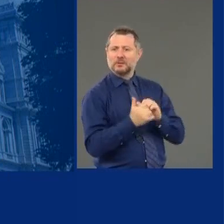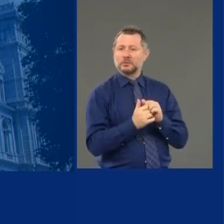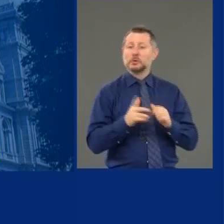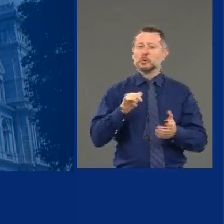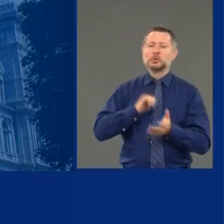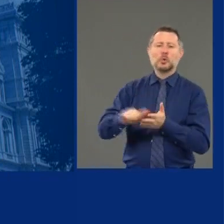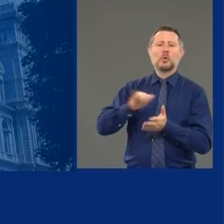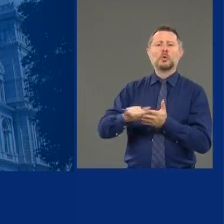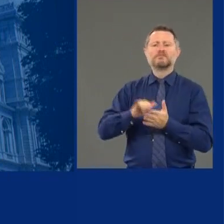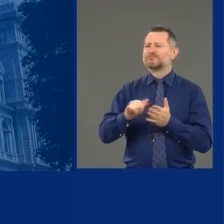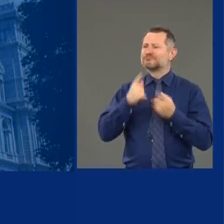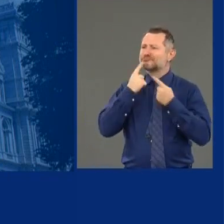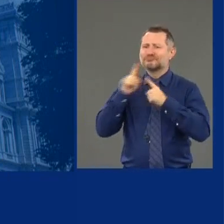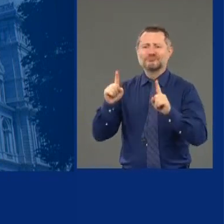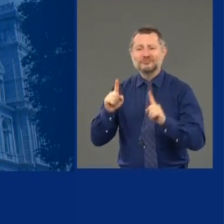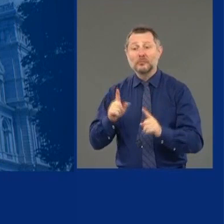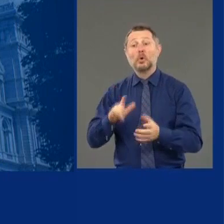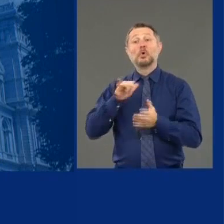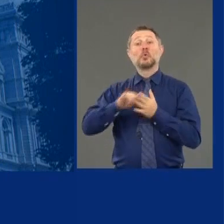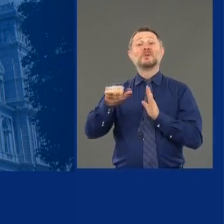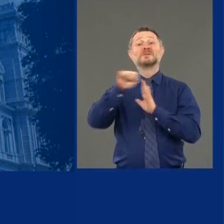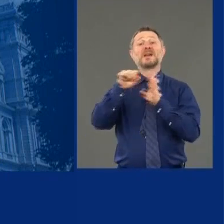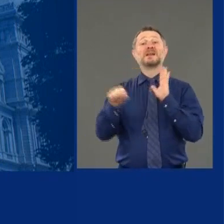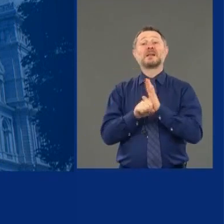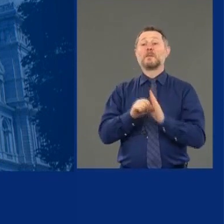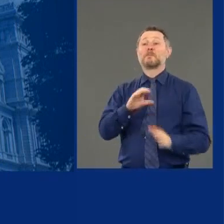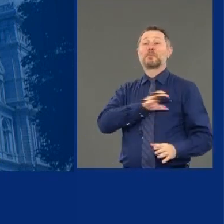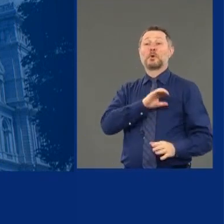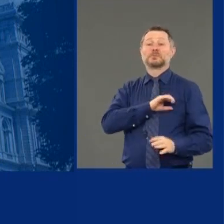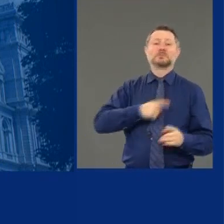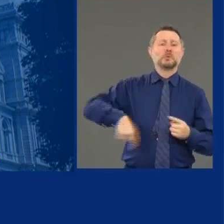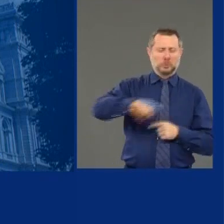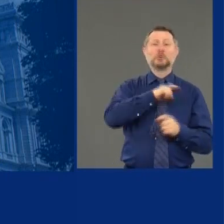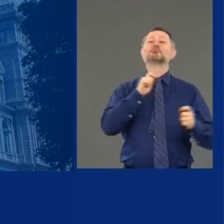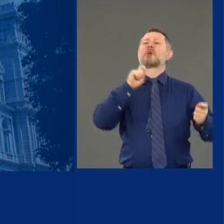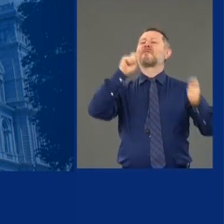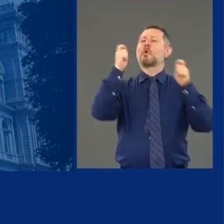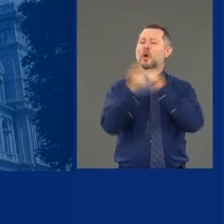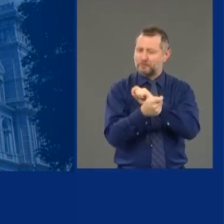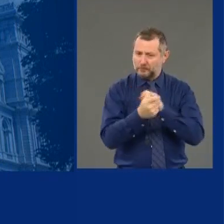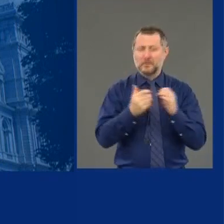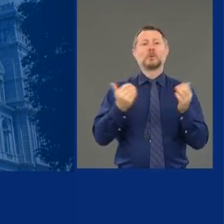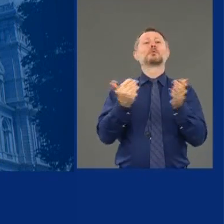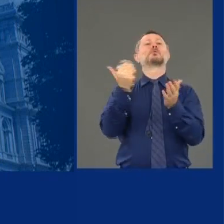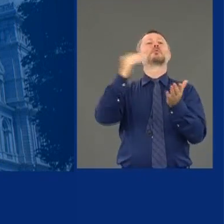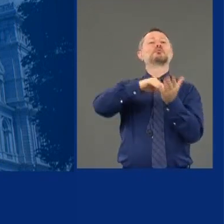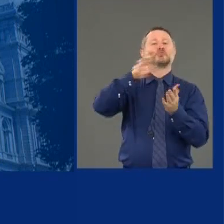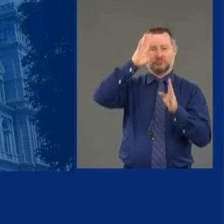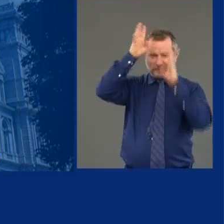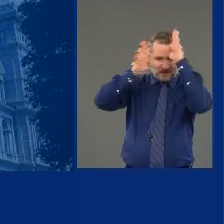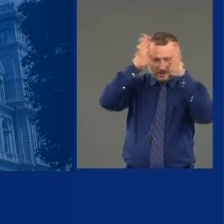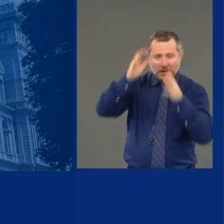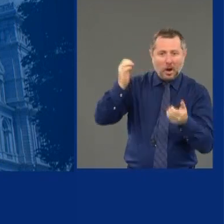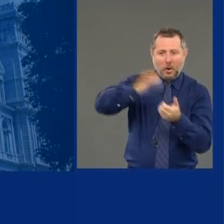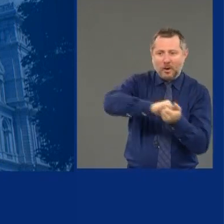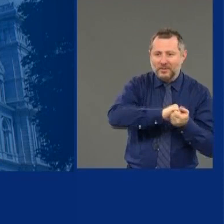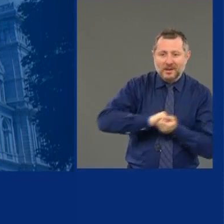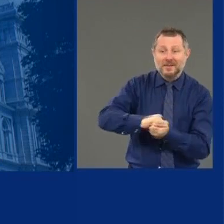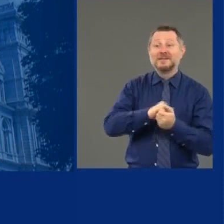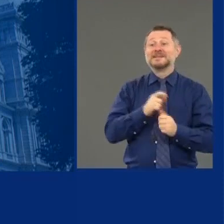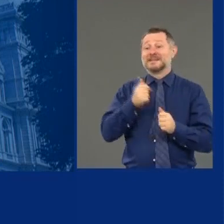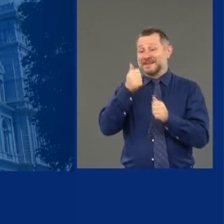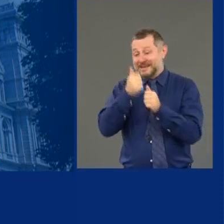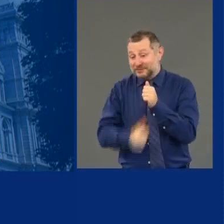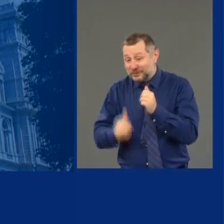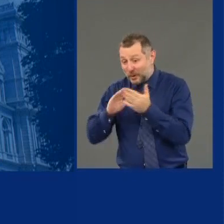New York State Police Reform and Reinvention Collaborative that says every community has to now come to